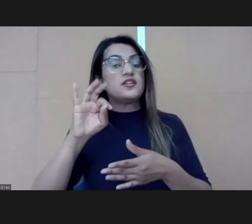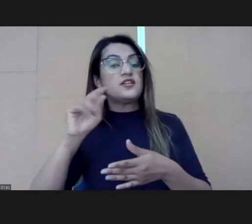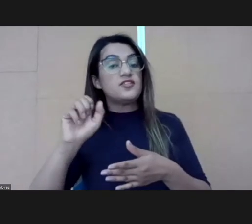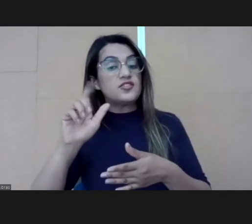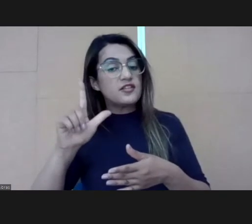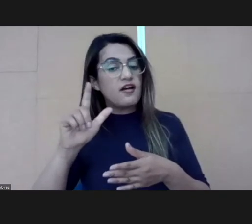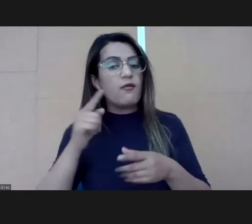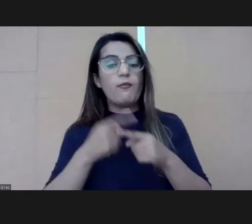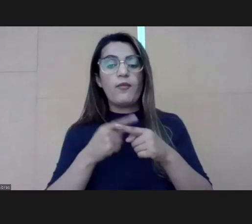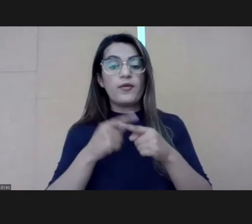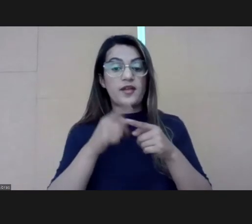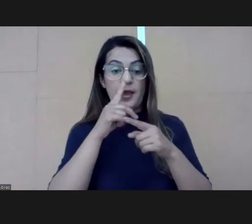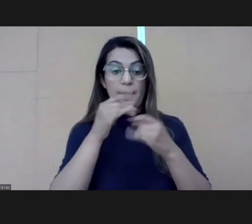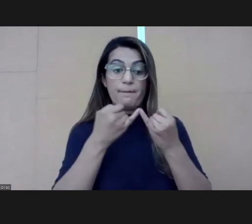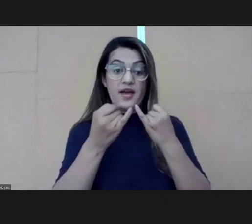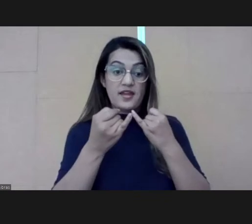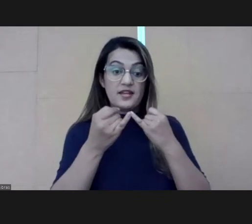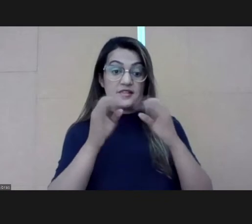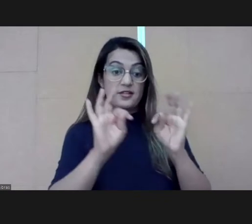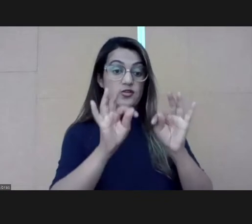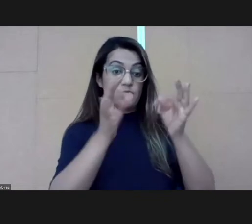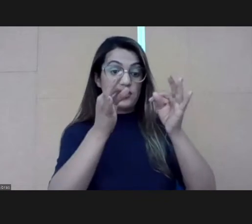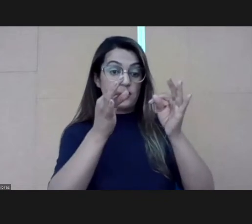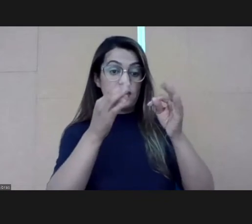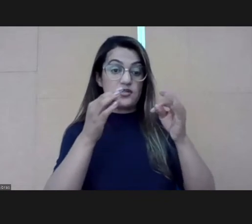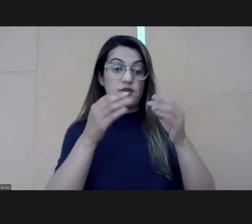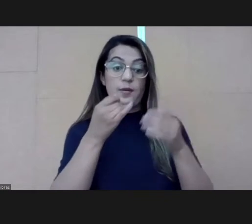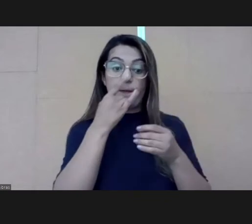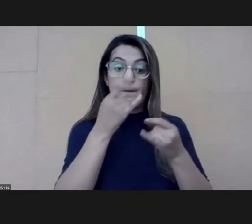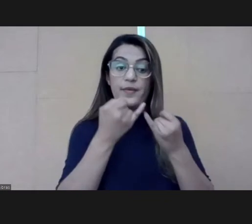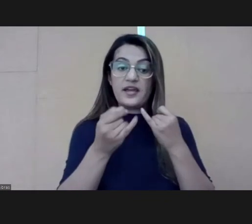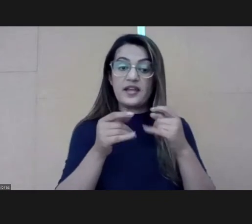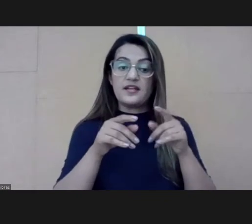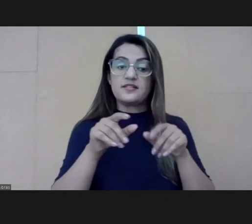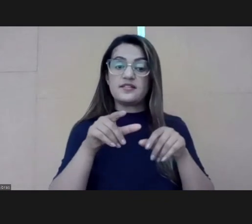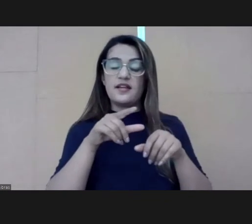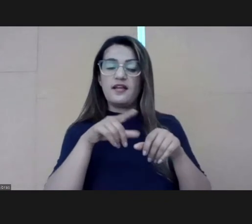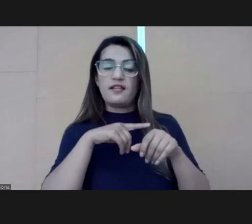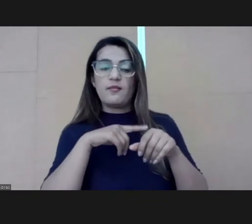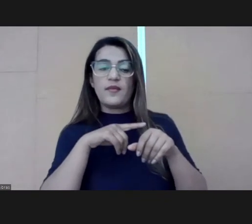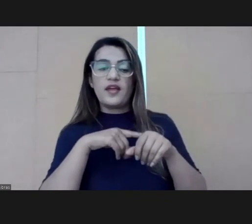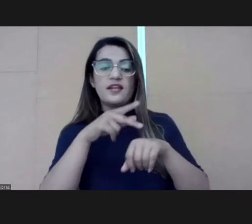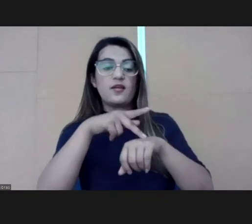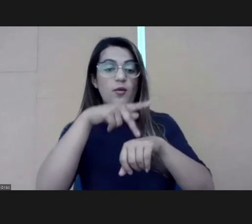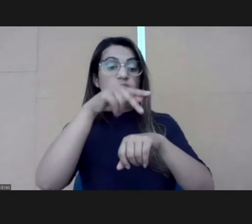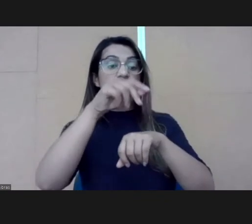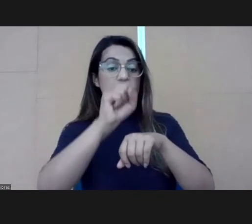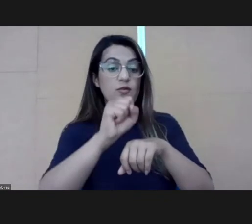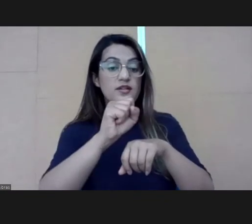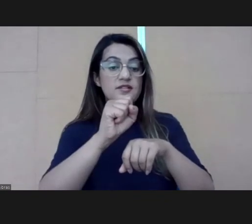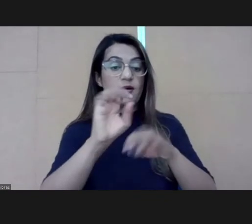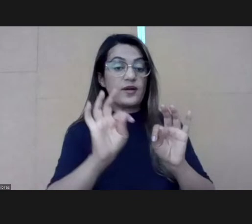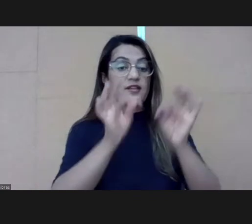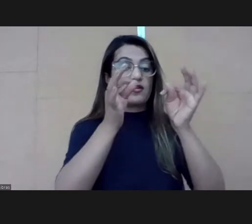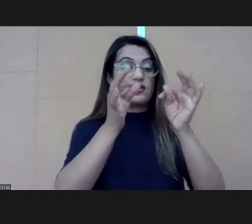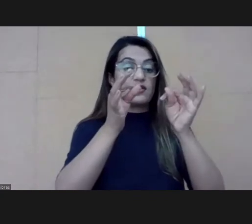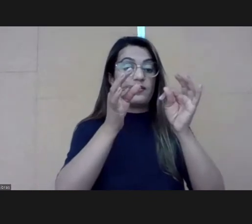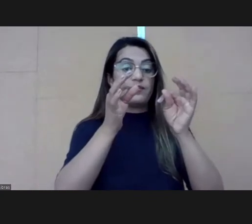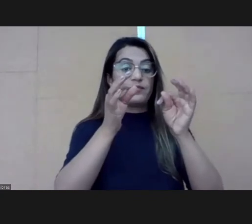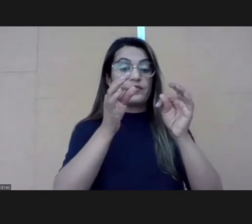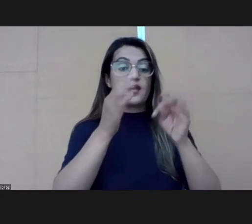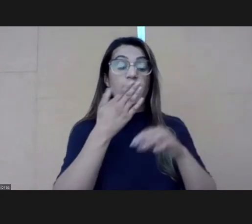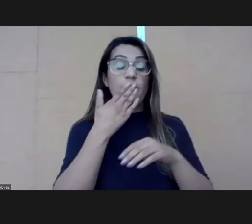like you need a degree in computer science to do something digital. I prefer the term modern because I think that